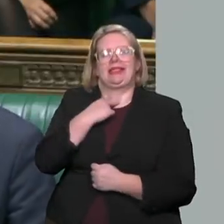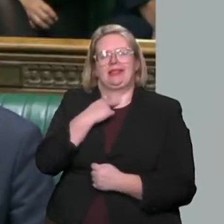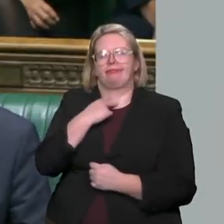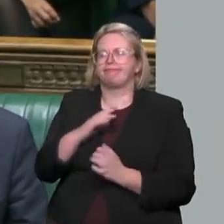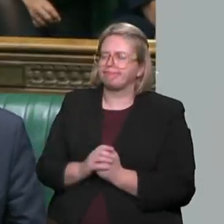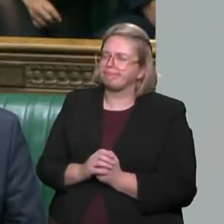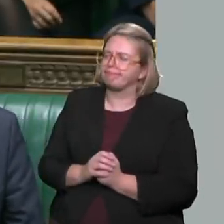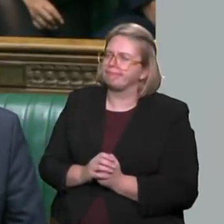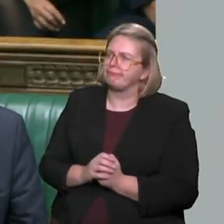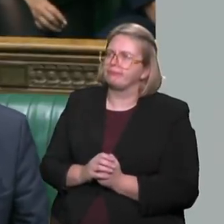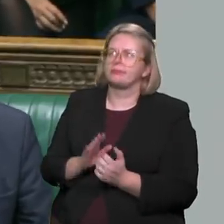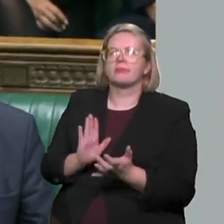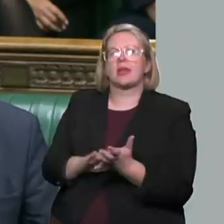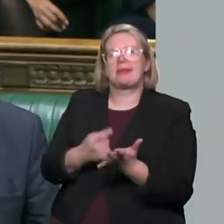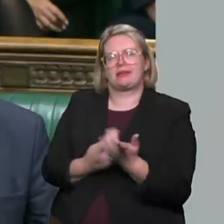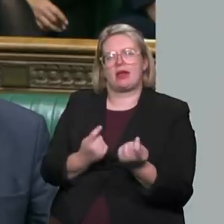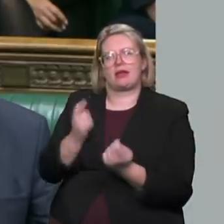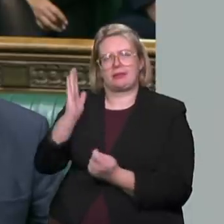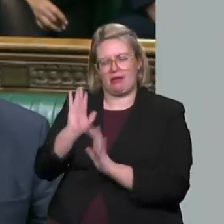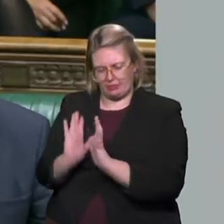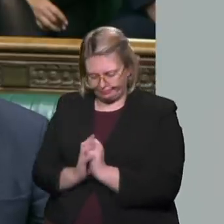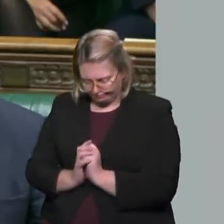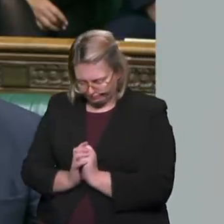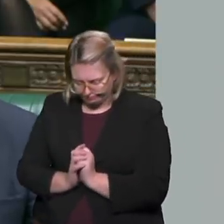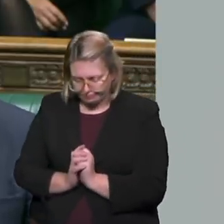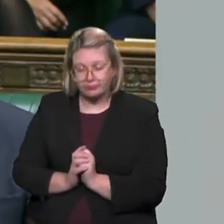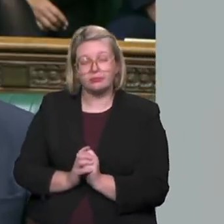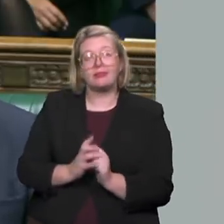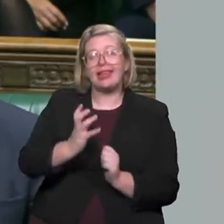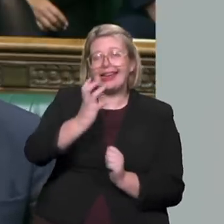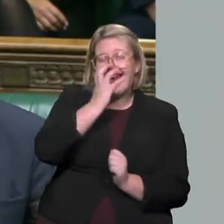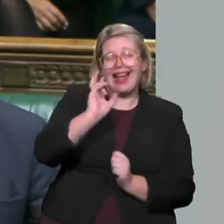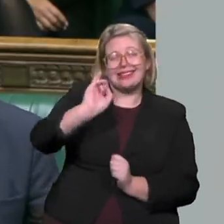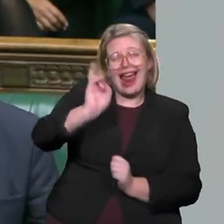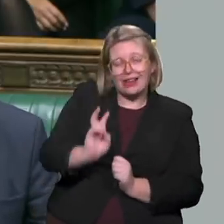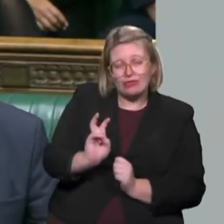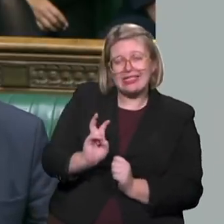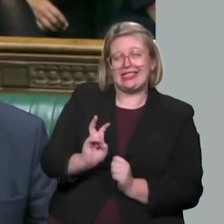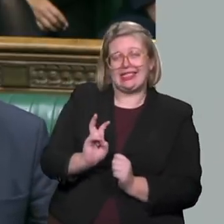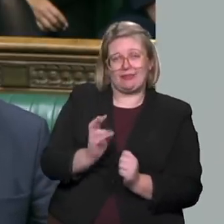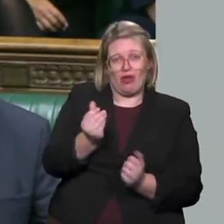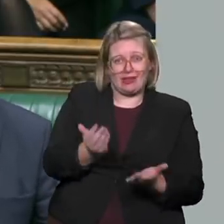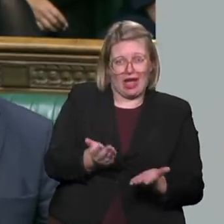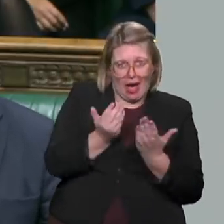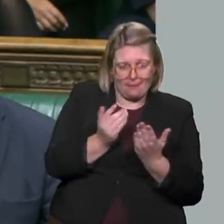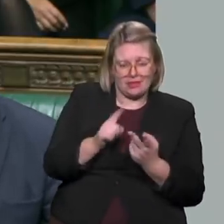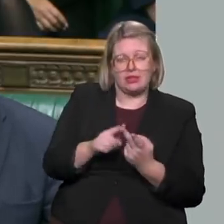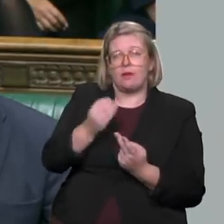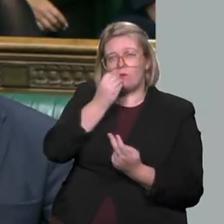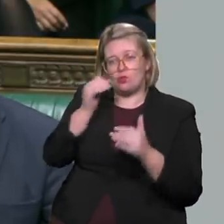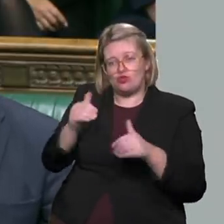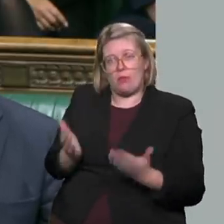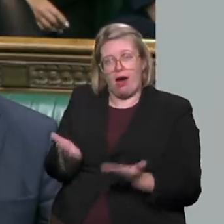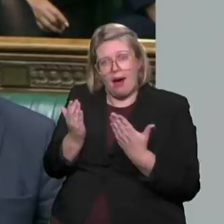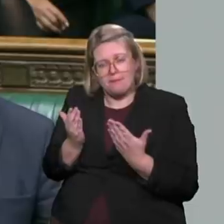Mr Speaker, heating bills, food shops and fuel costs are all rising at a staggering speed.